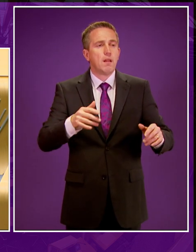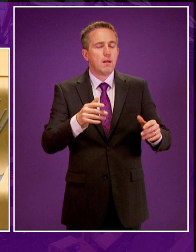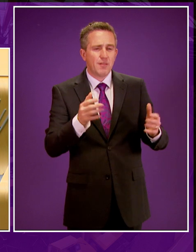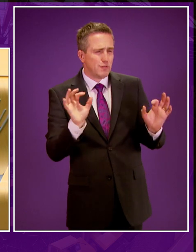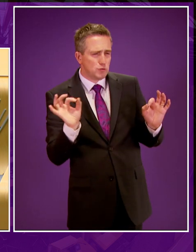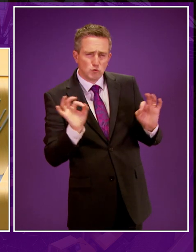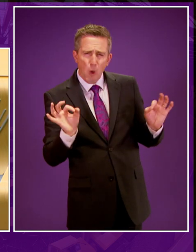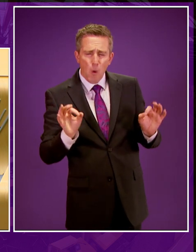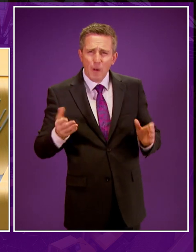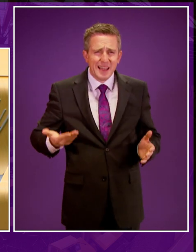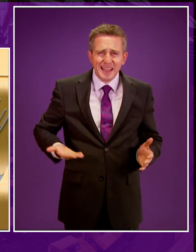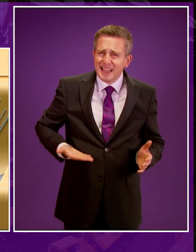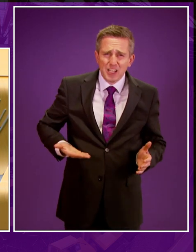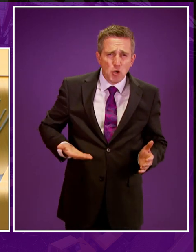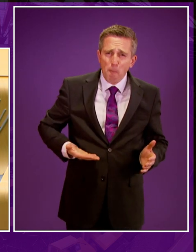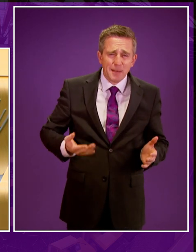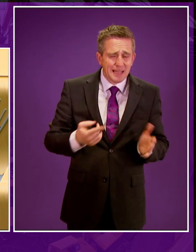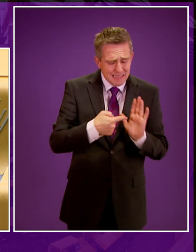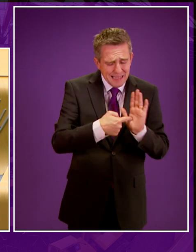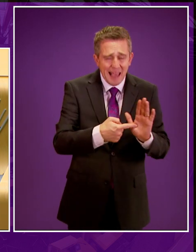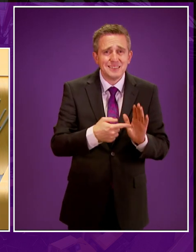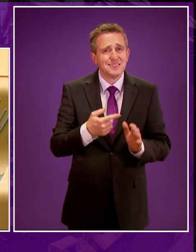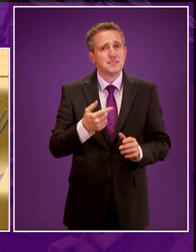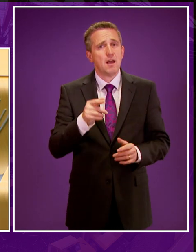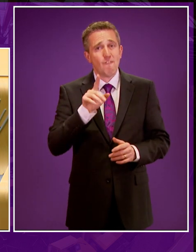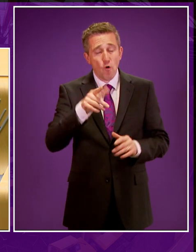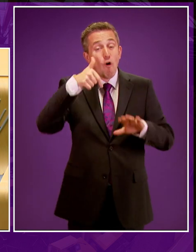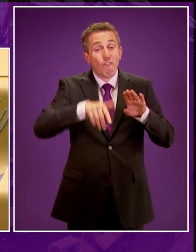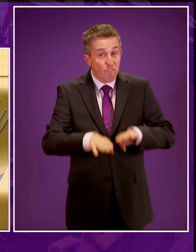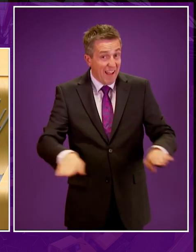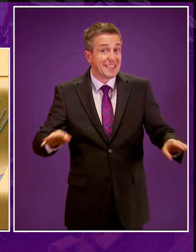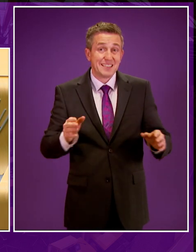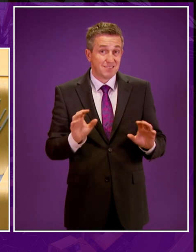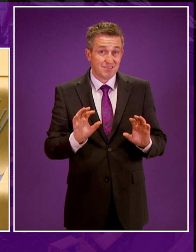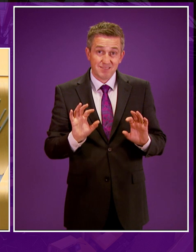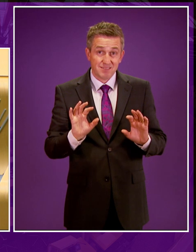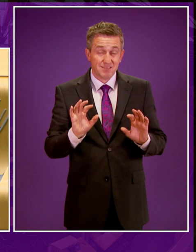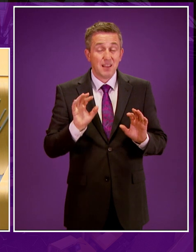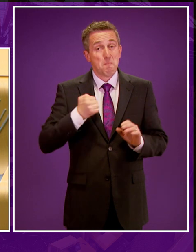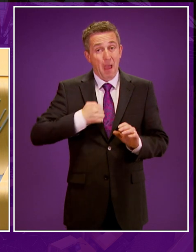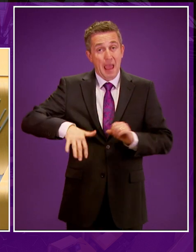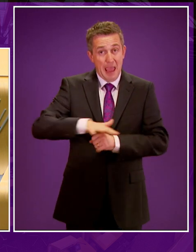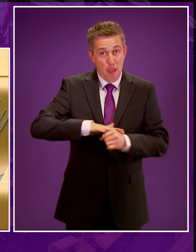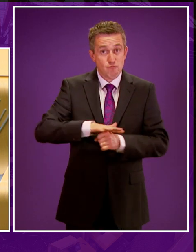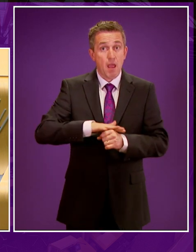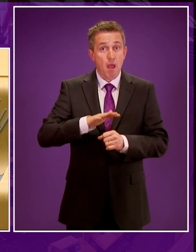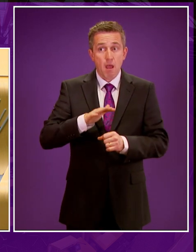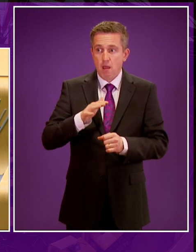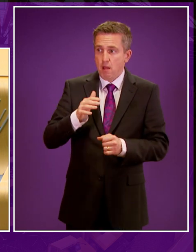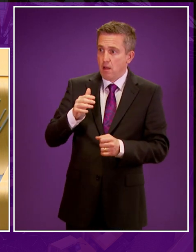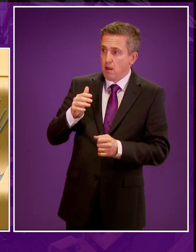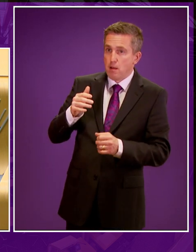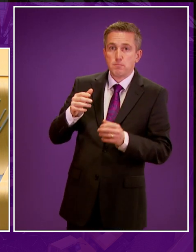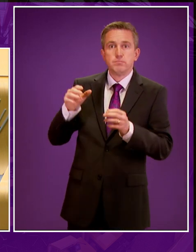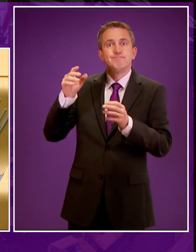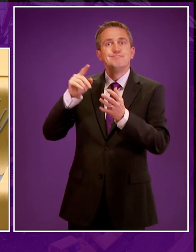any convincing economic case, in spite of what those say who are promoting fracking. In my constituency, the economic impact